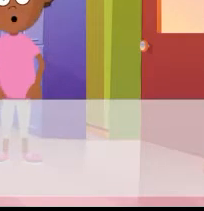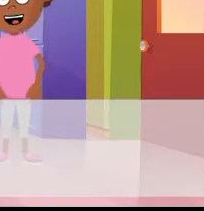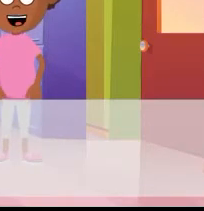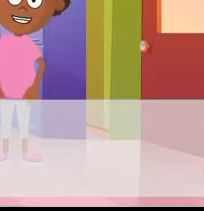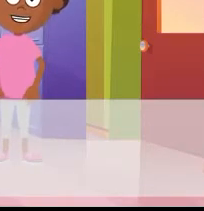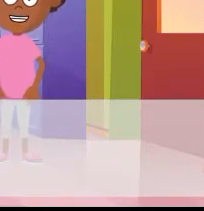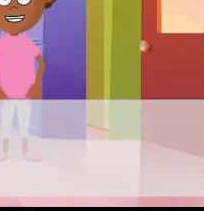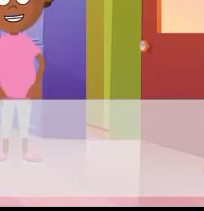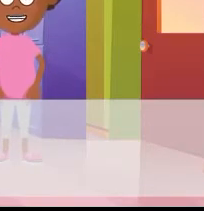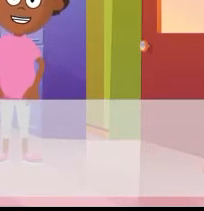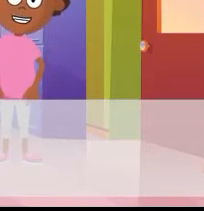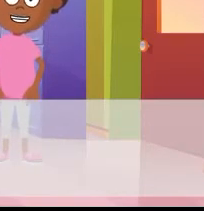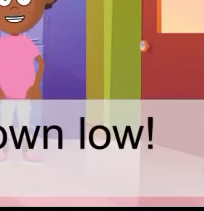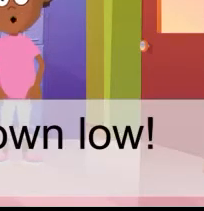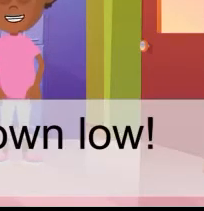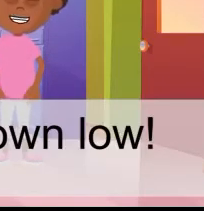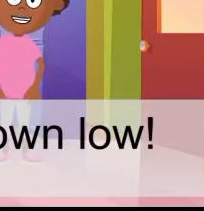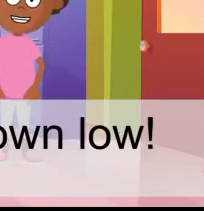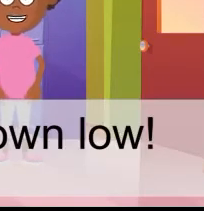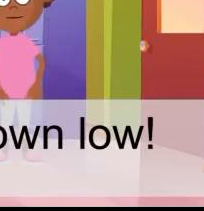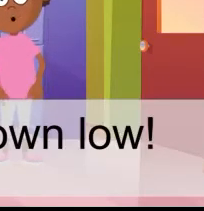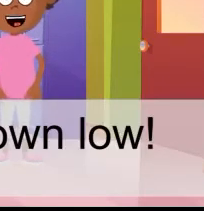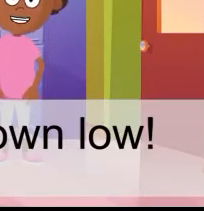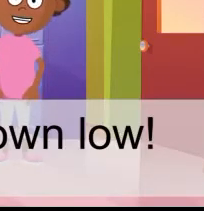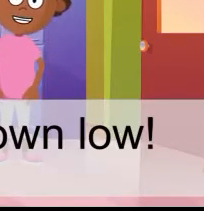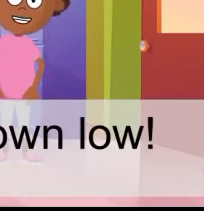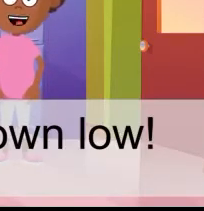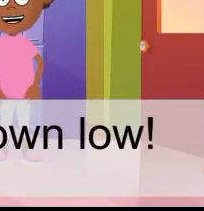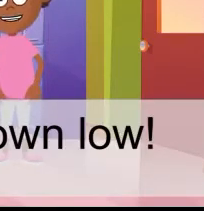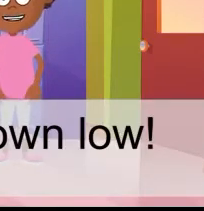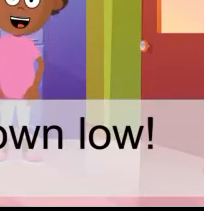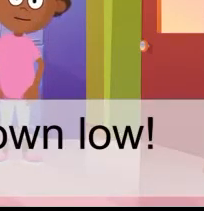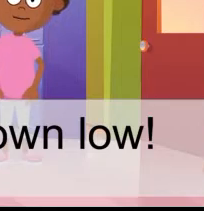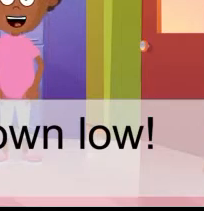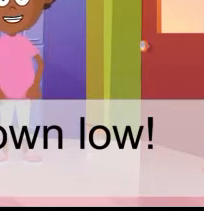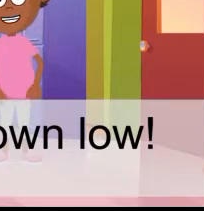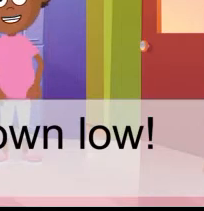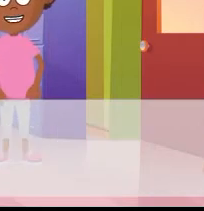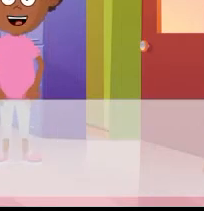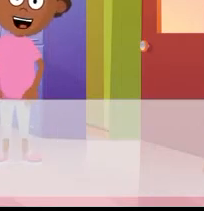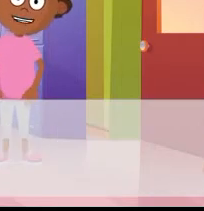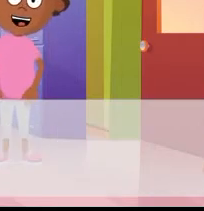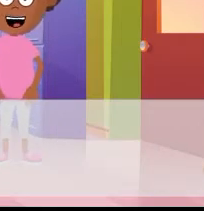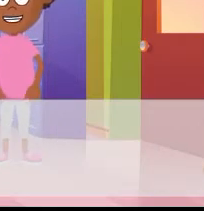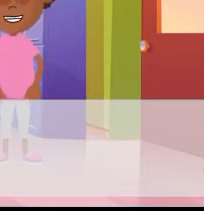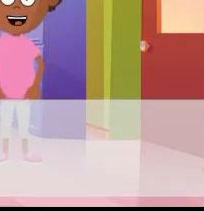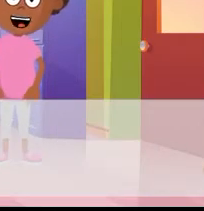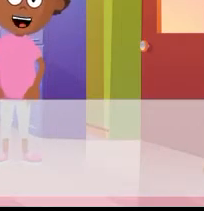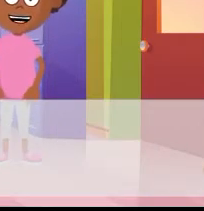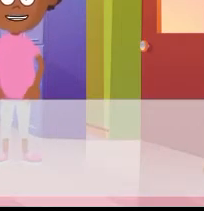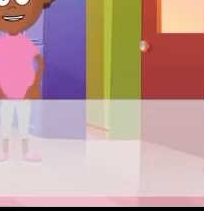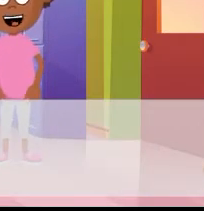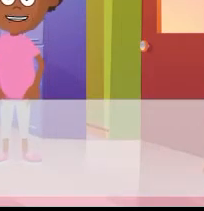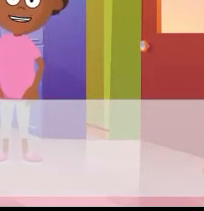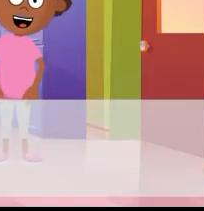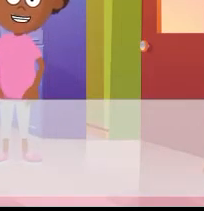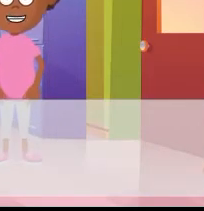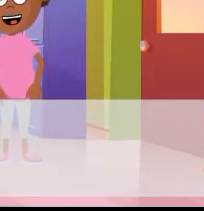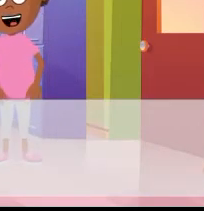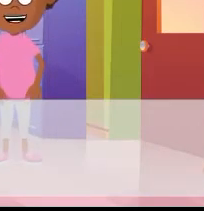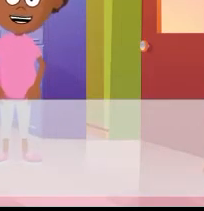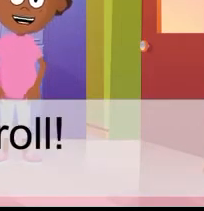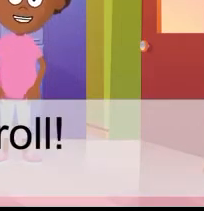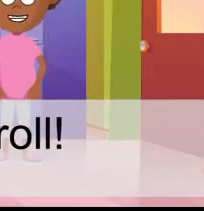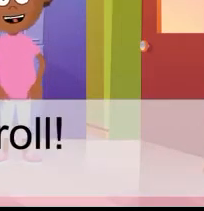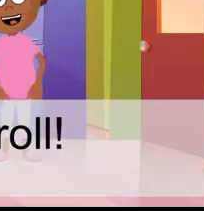get you, fire's out to get you, keep down low, keep down low. I smell fire, I smell